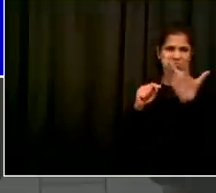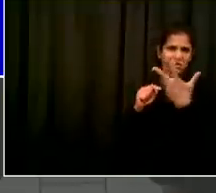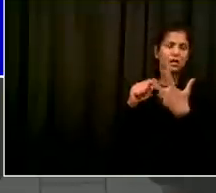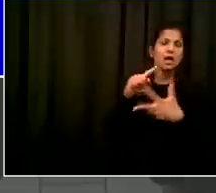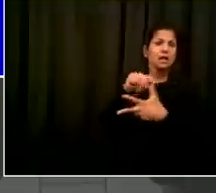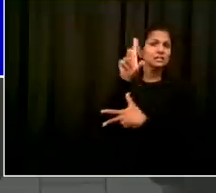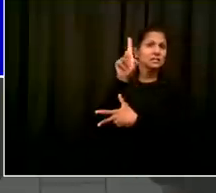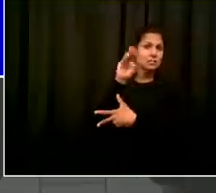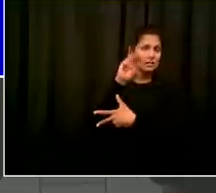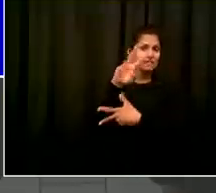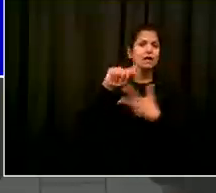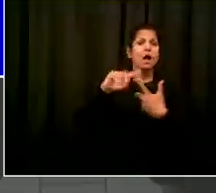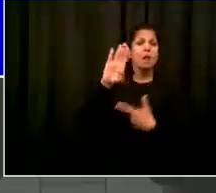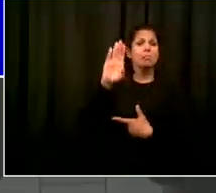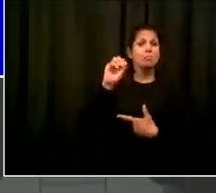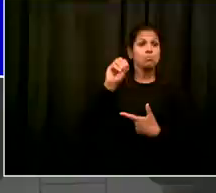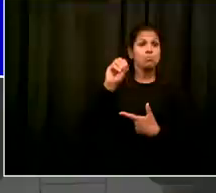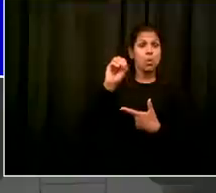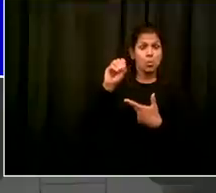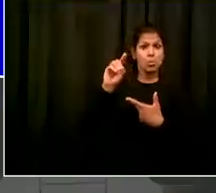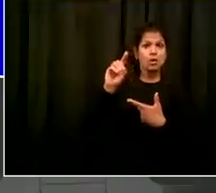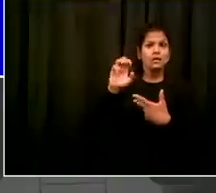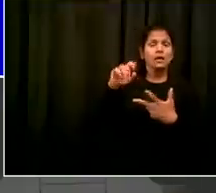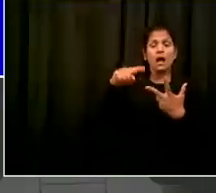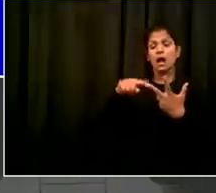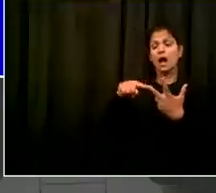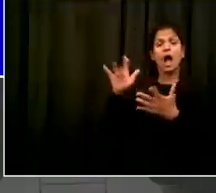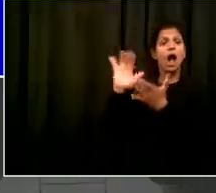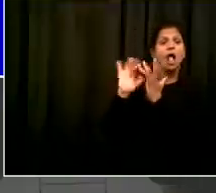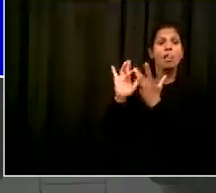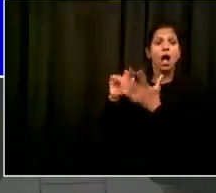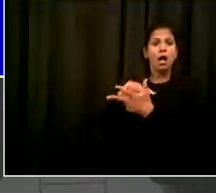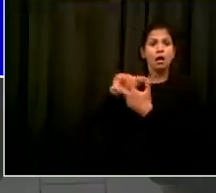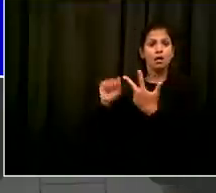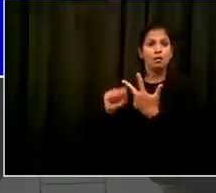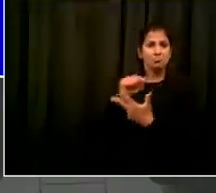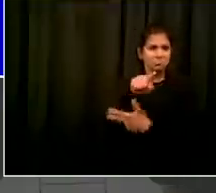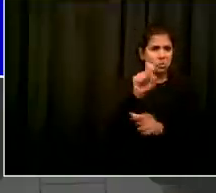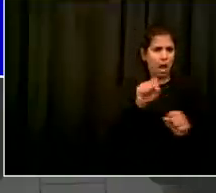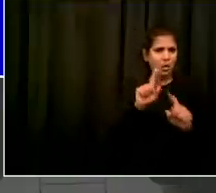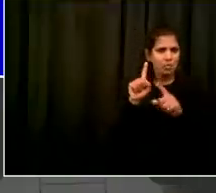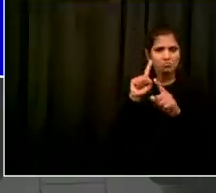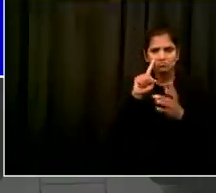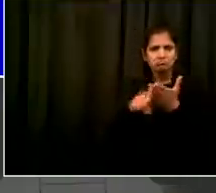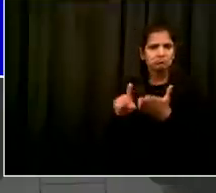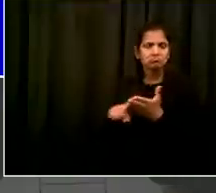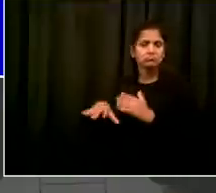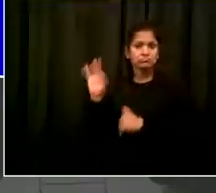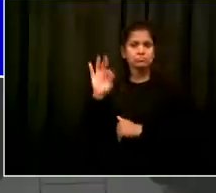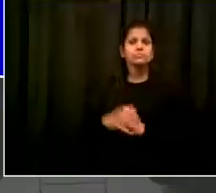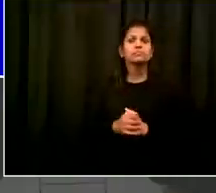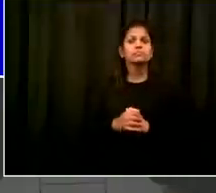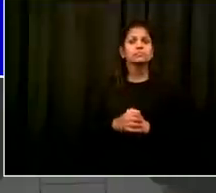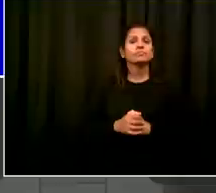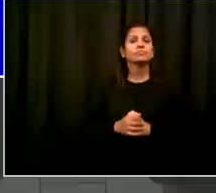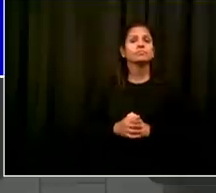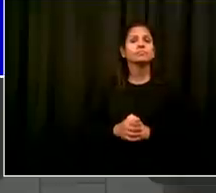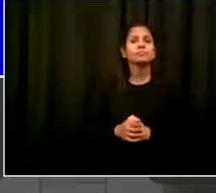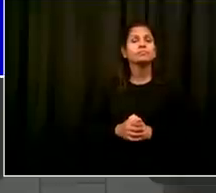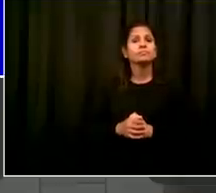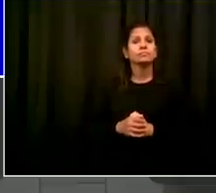all right now before I go to our indicators one last thing and you know we talked yesterday everyone's feeling